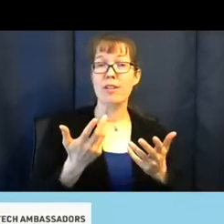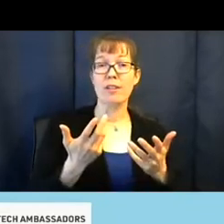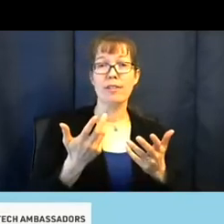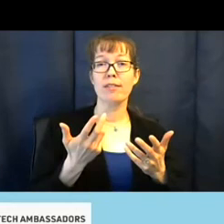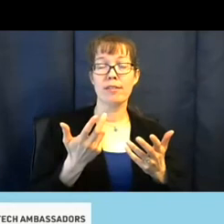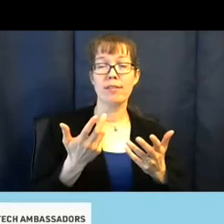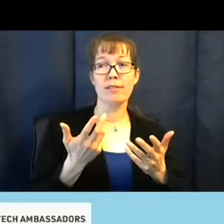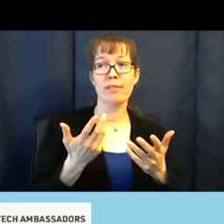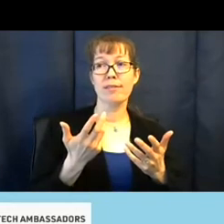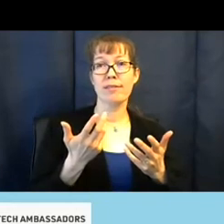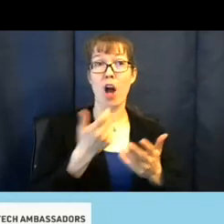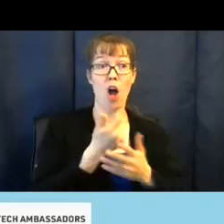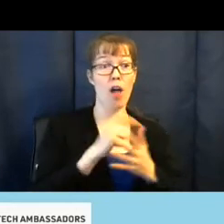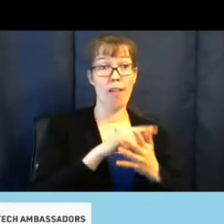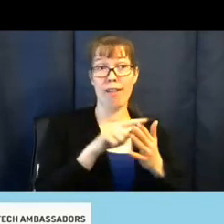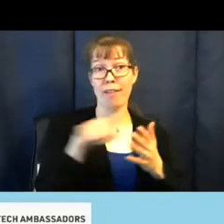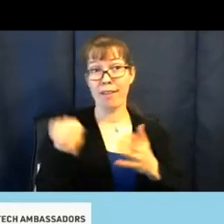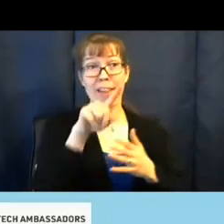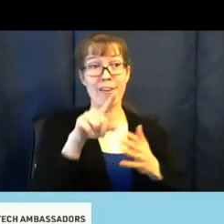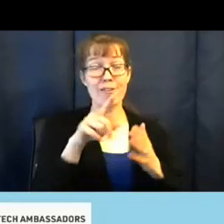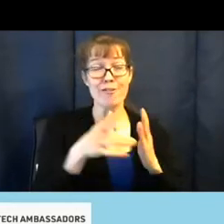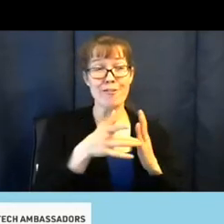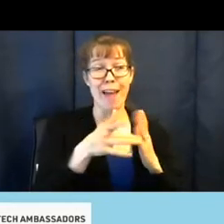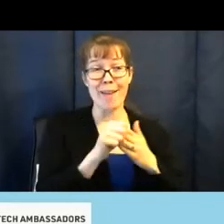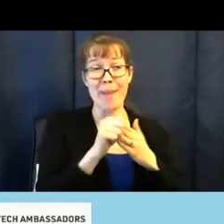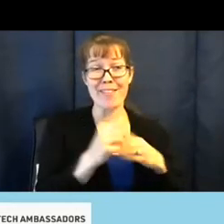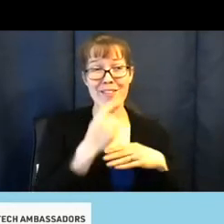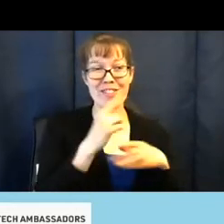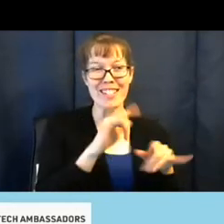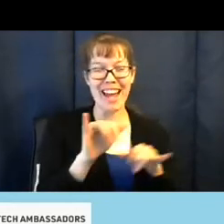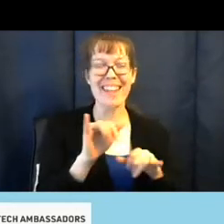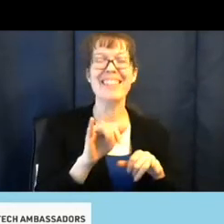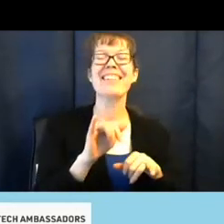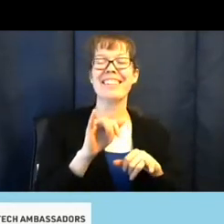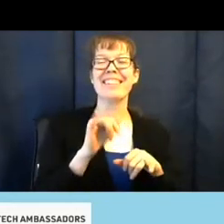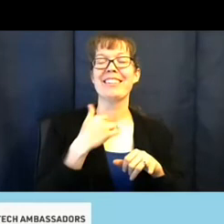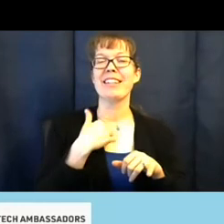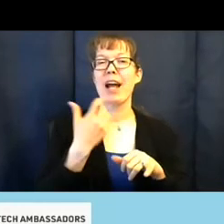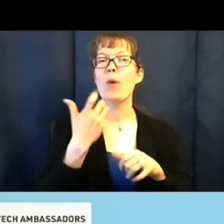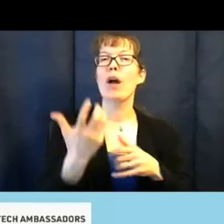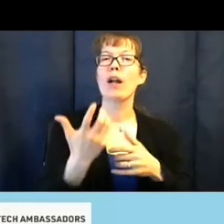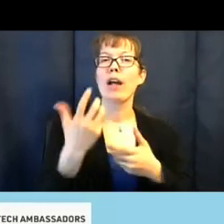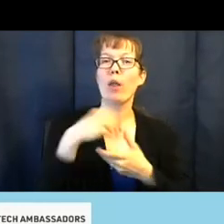tech ambassadors have said. But I want to include